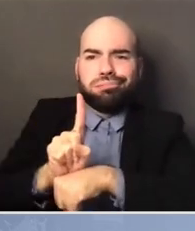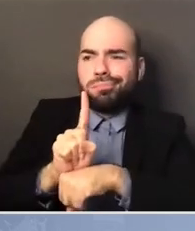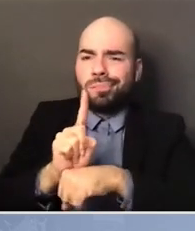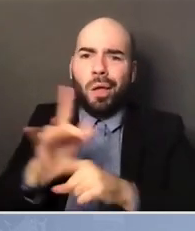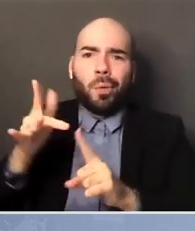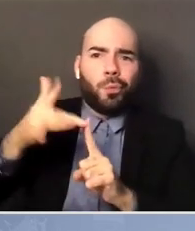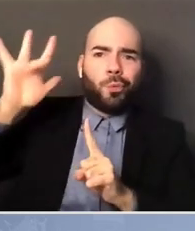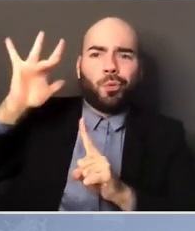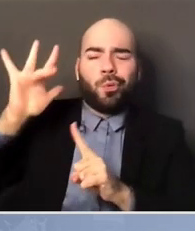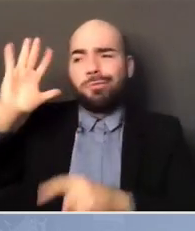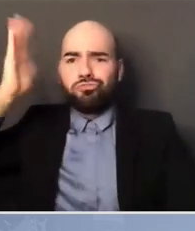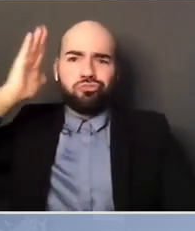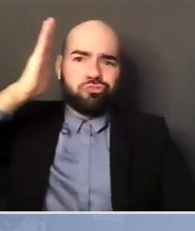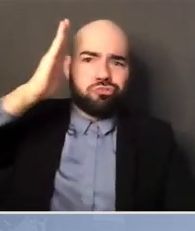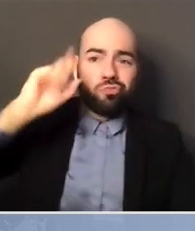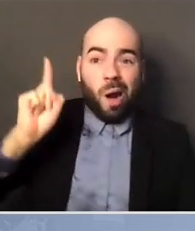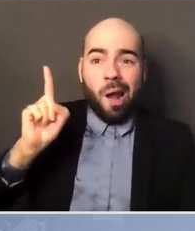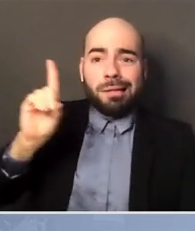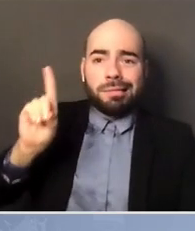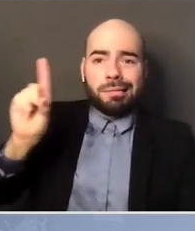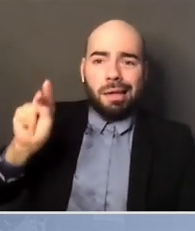Boston.